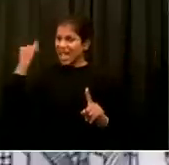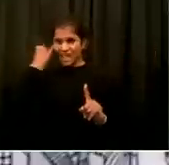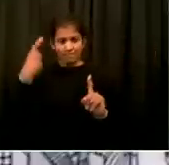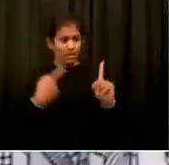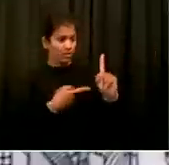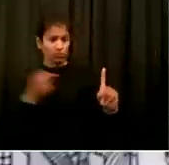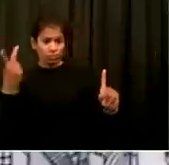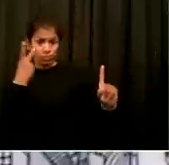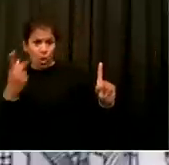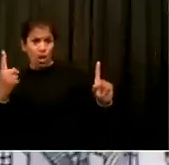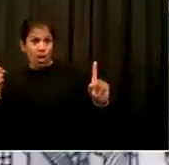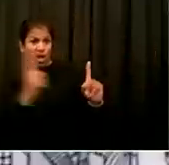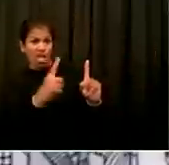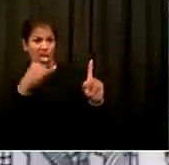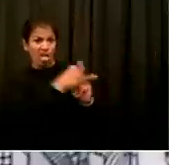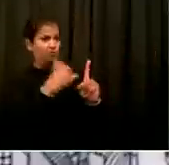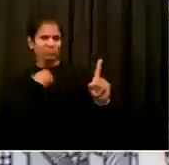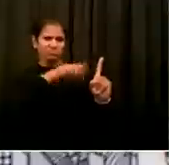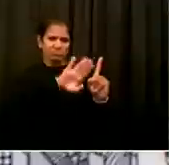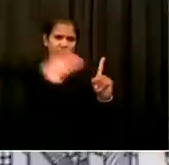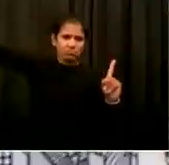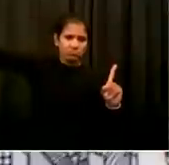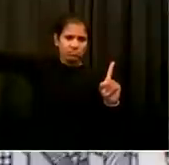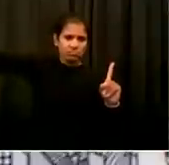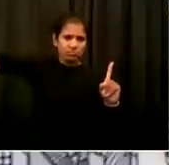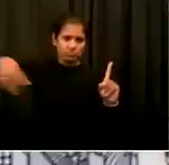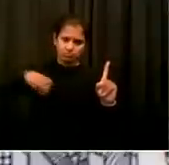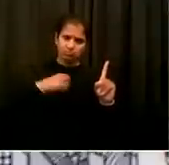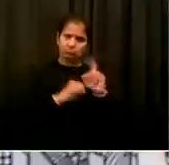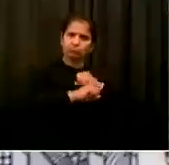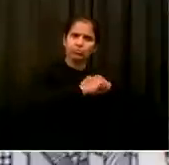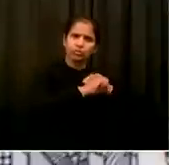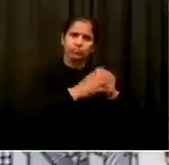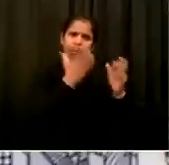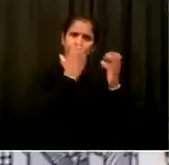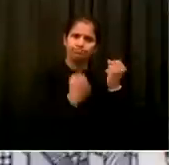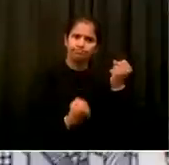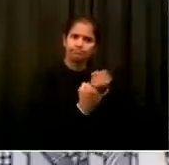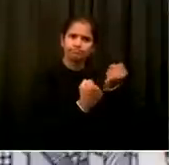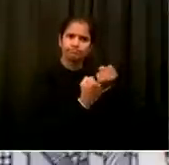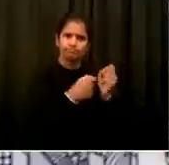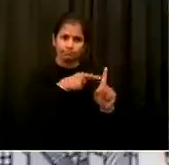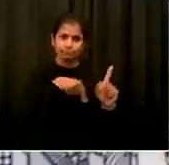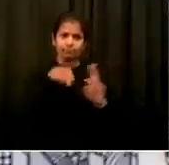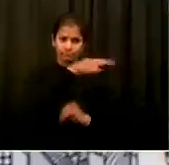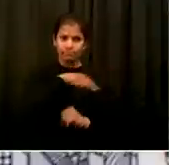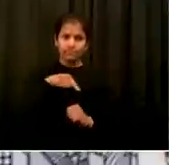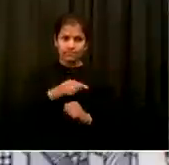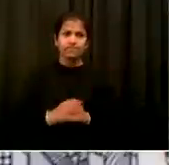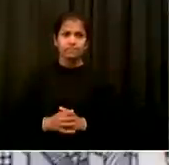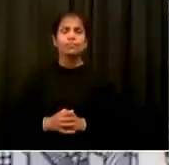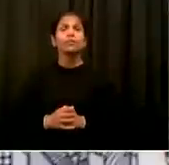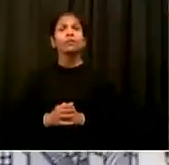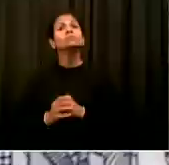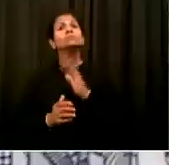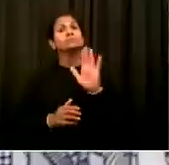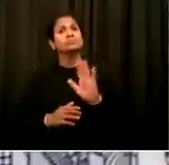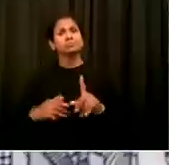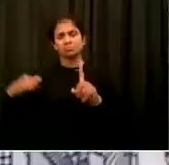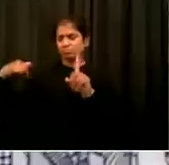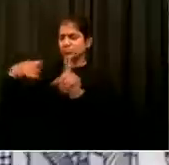back. And it's a good time to focus again on the fact that bullying will not be accepted anywhere in New York City.